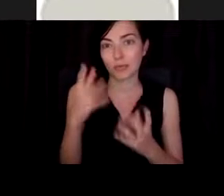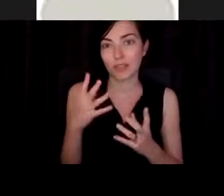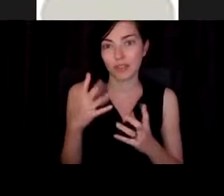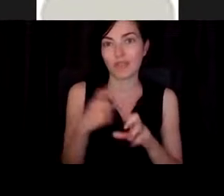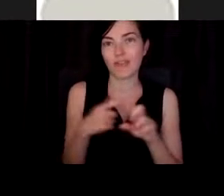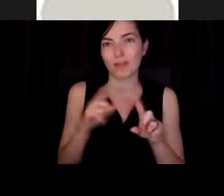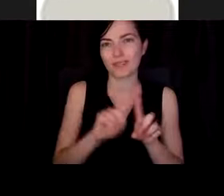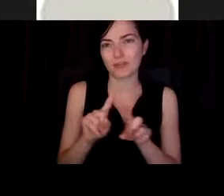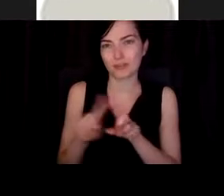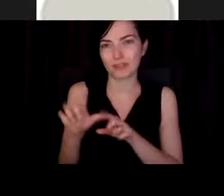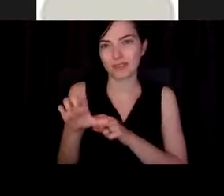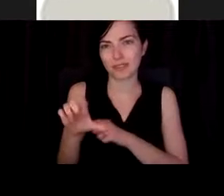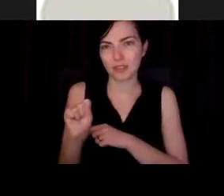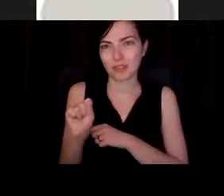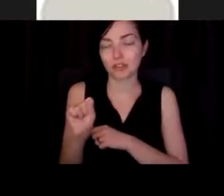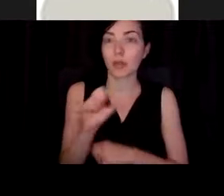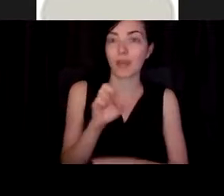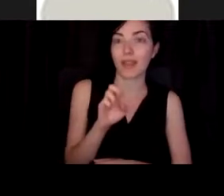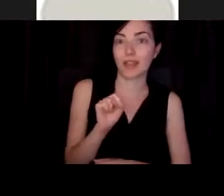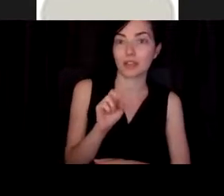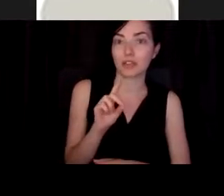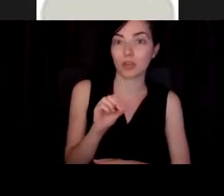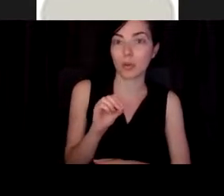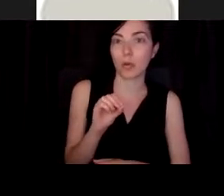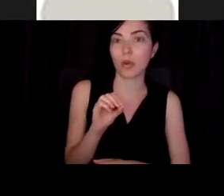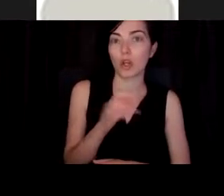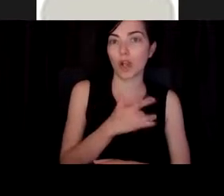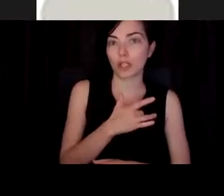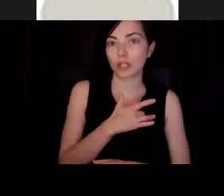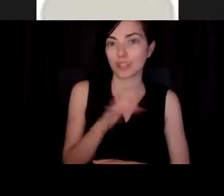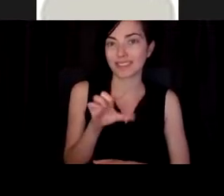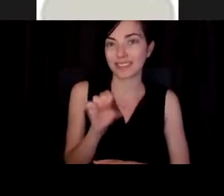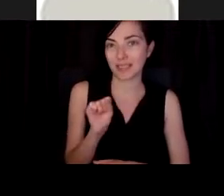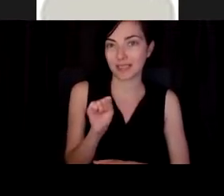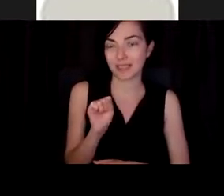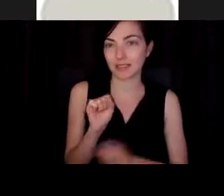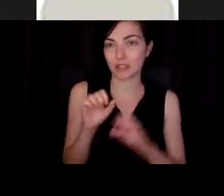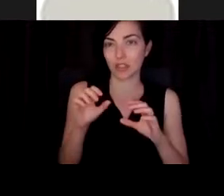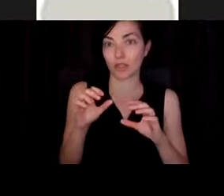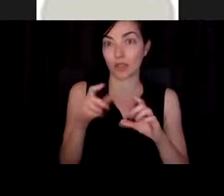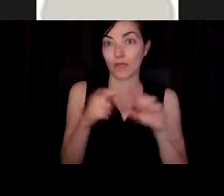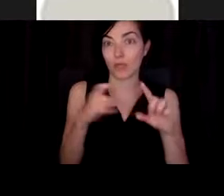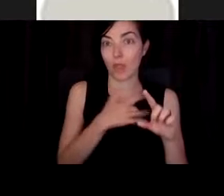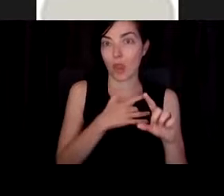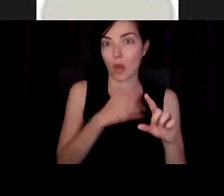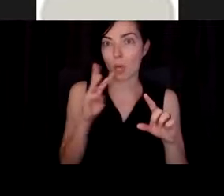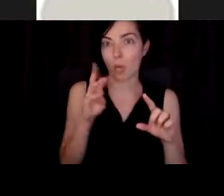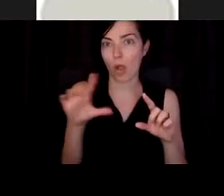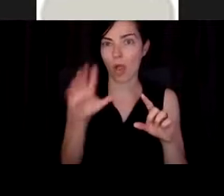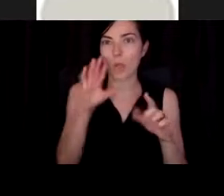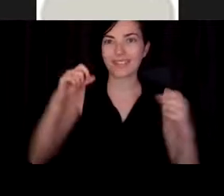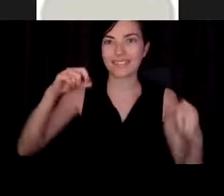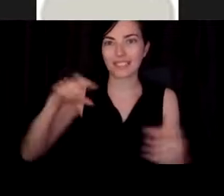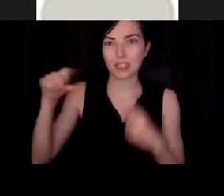like the endocardial cells, the cells on the inside of the heart wall, signaling to these other cell types, these muscles and